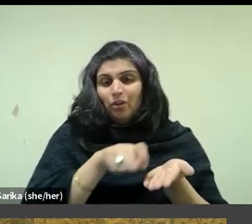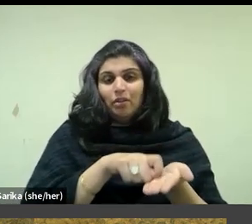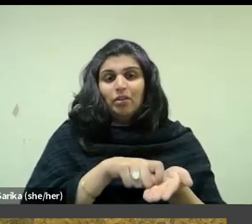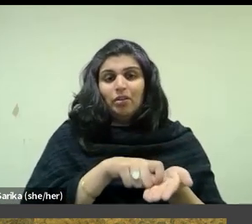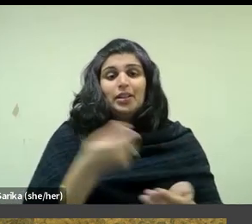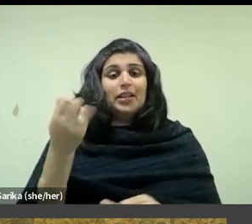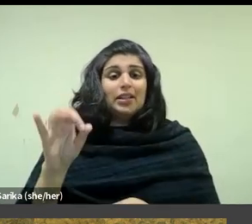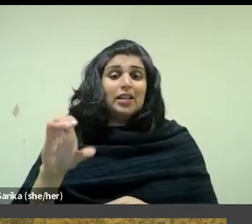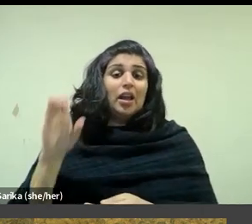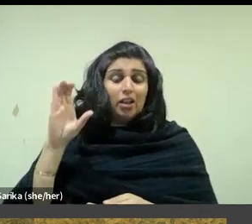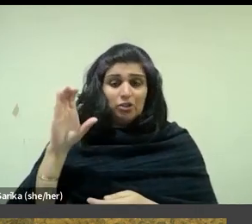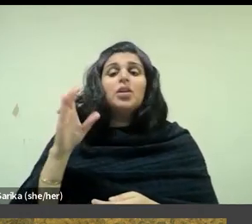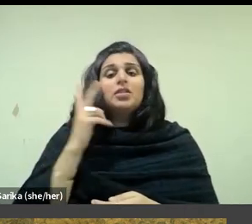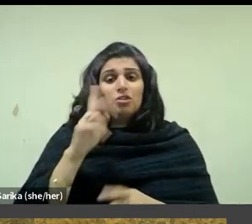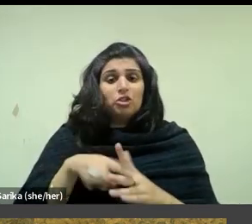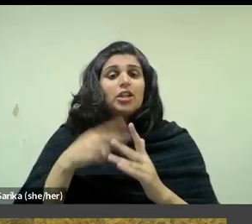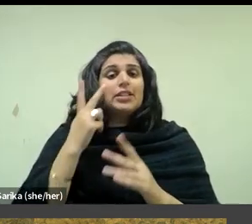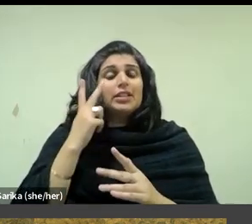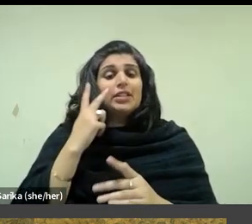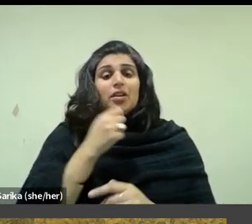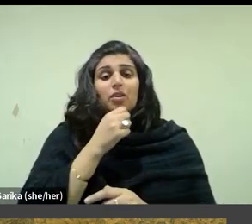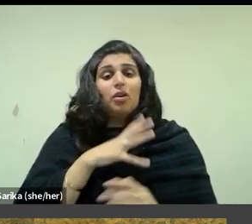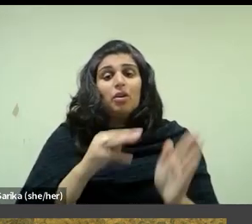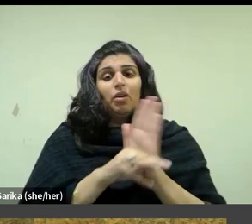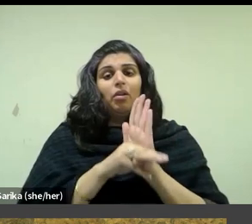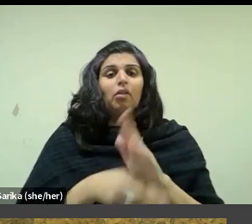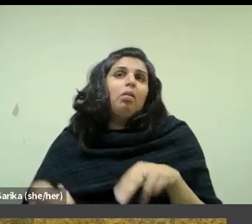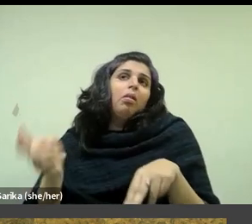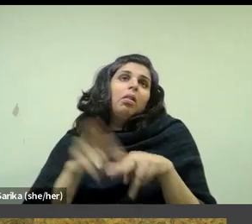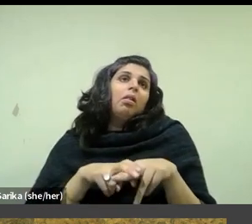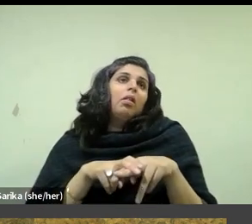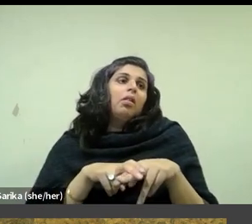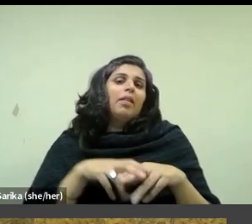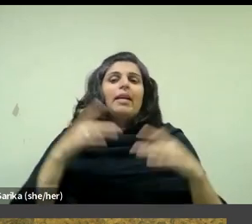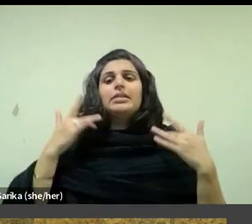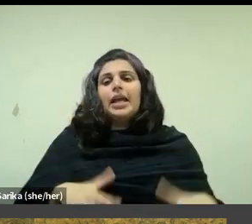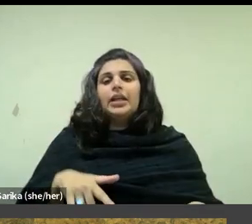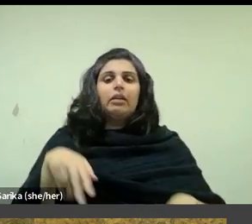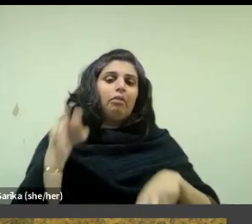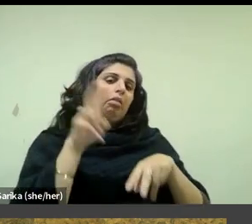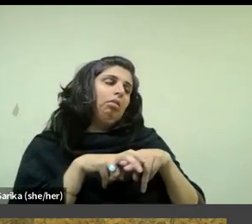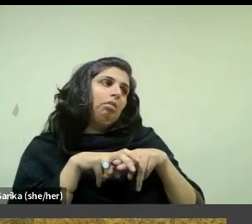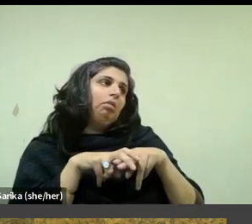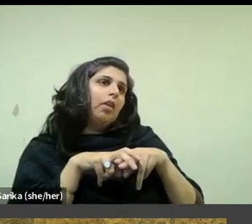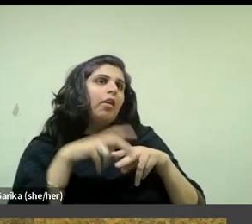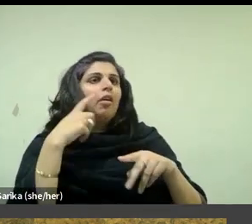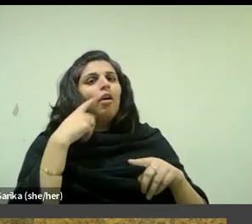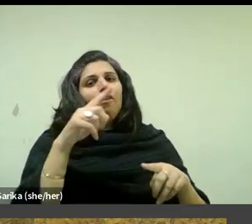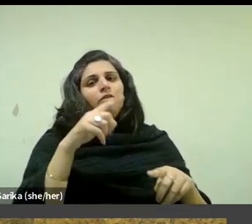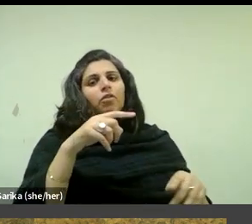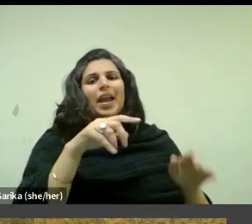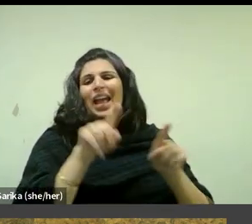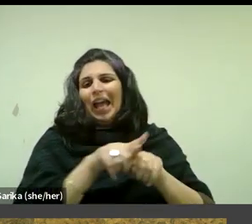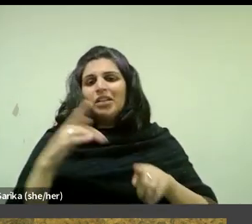under conditions by which female models reclined naked as objects of painterly study on a bed, a folding bed,